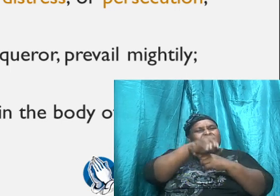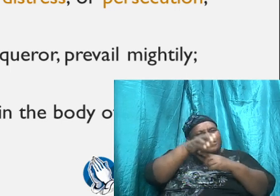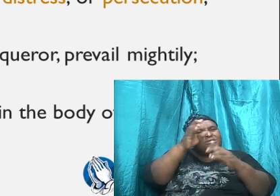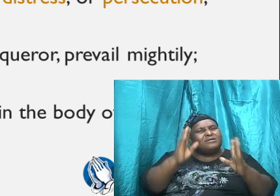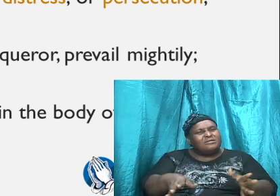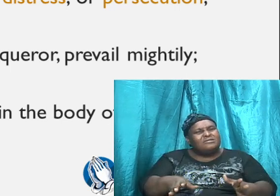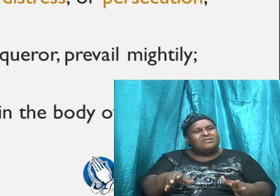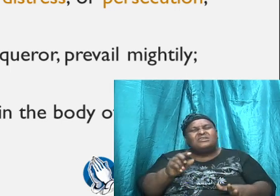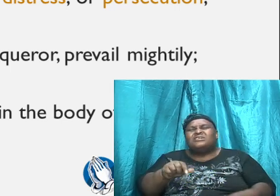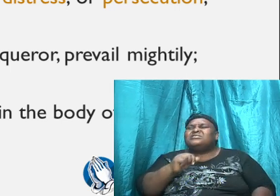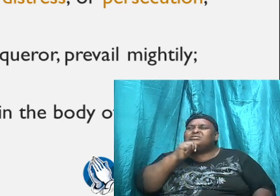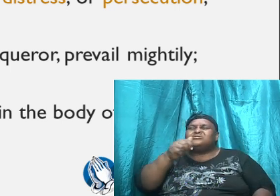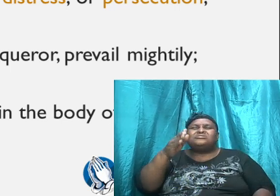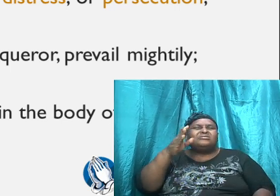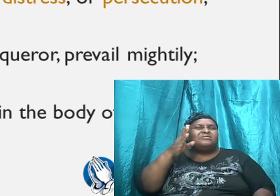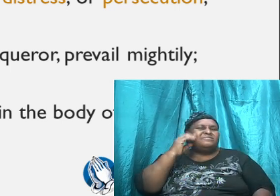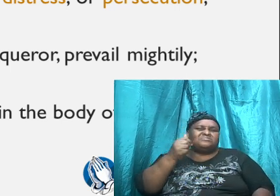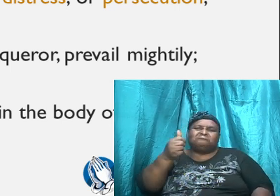of his experience,